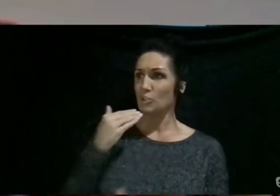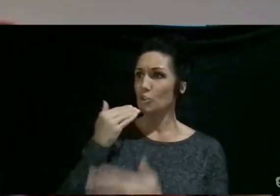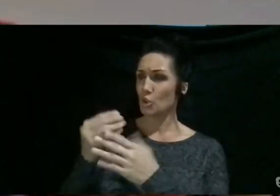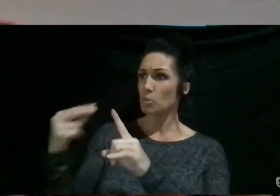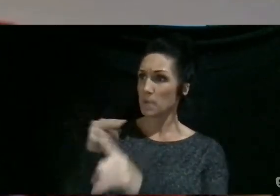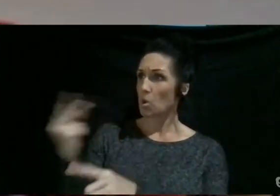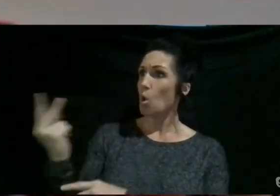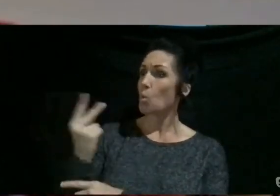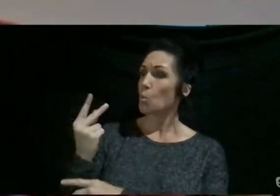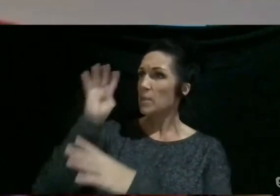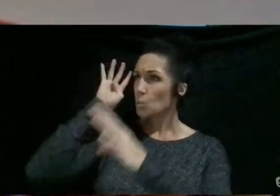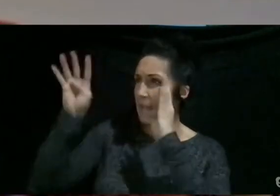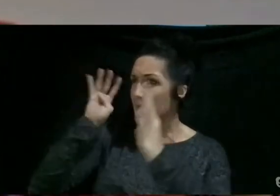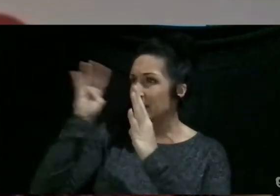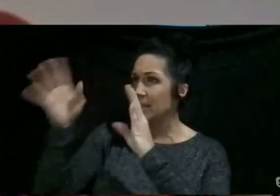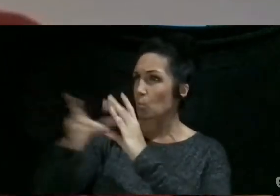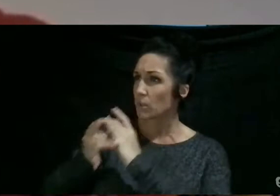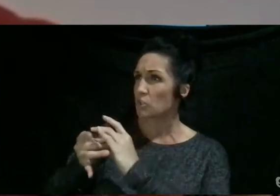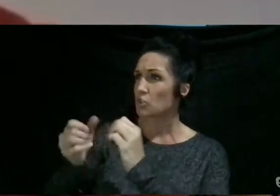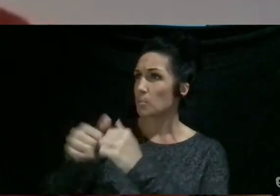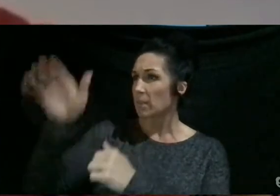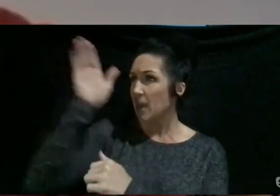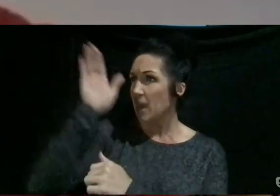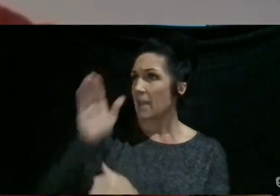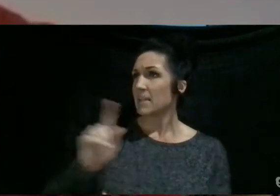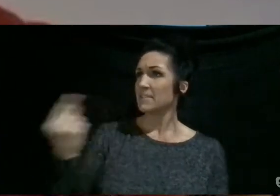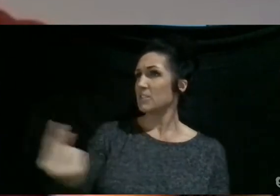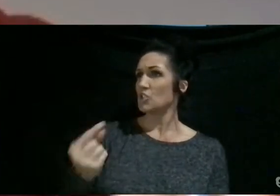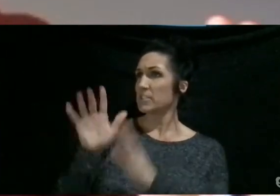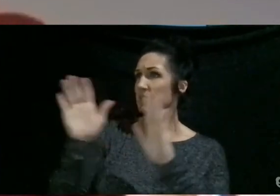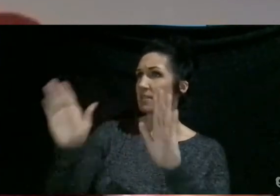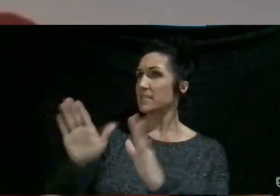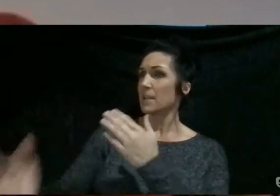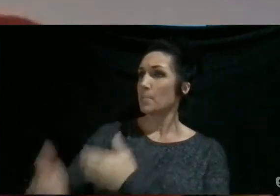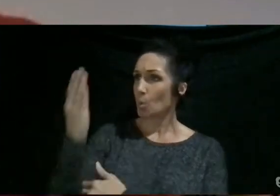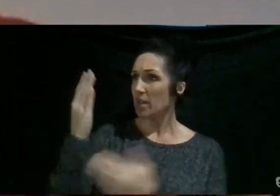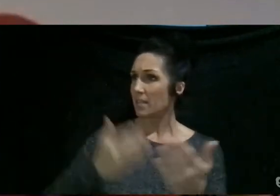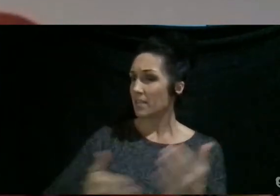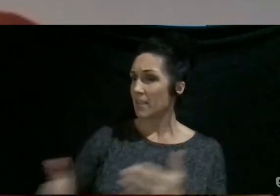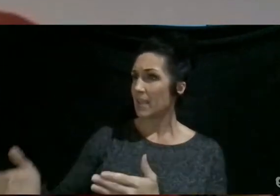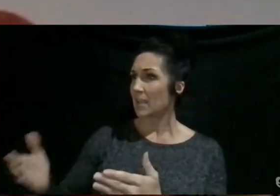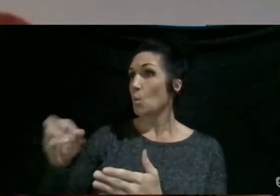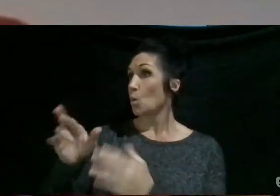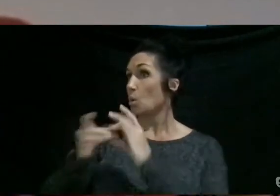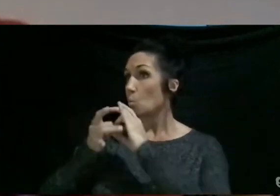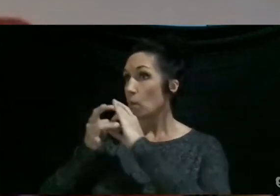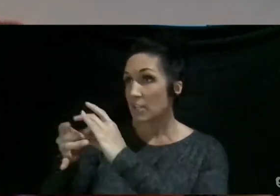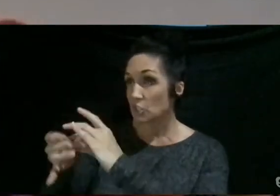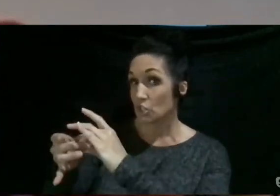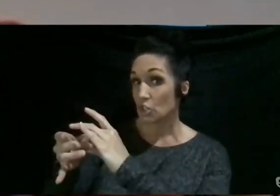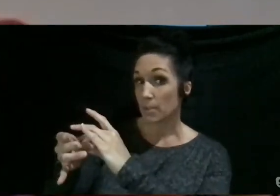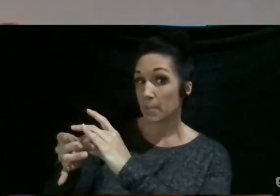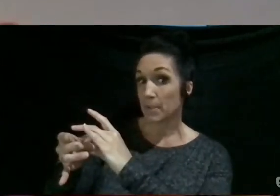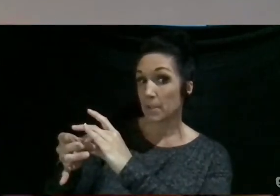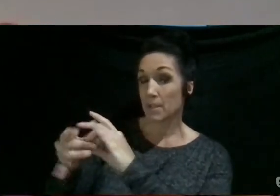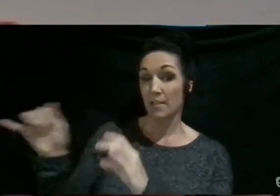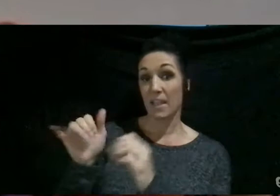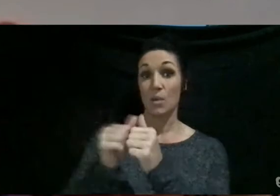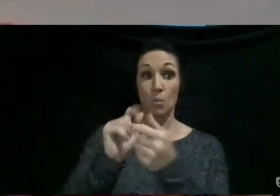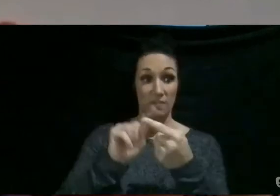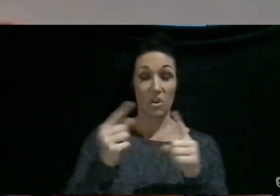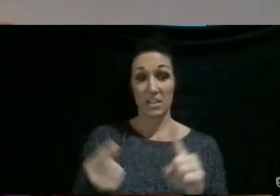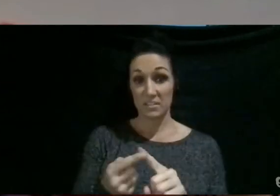relationship with God or not? Like is it just a Sunday morning thing or is it like a relationship thing? Just like with friends,